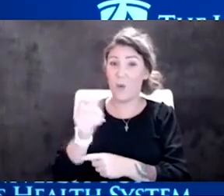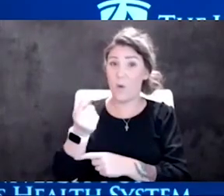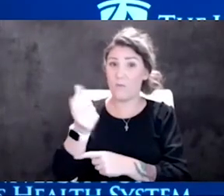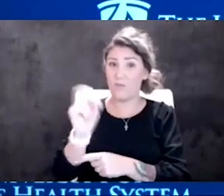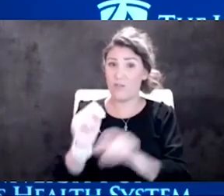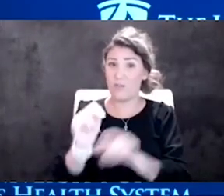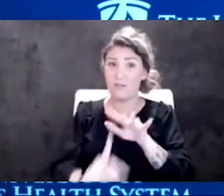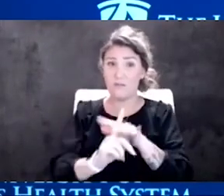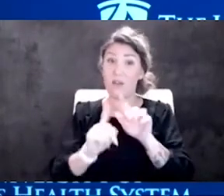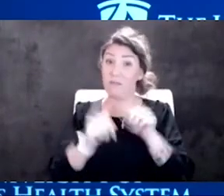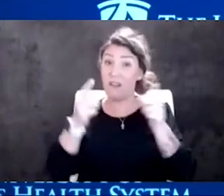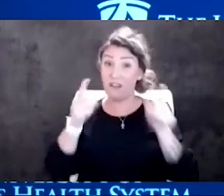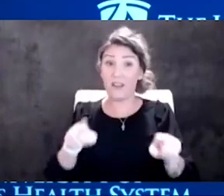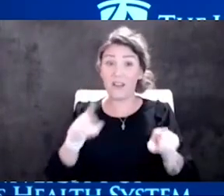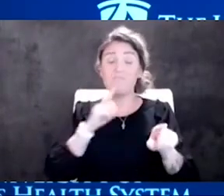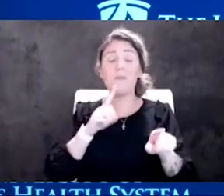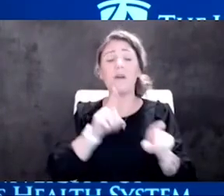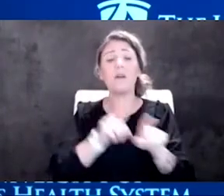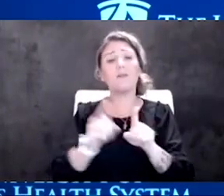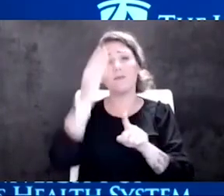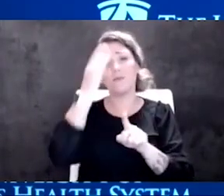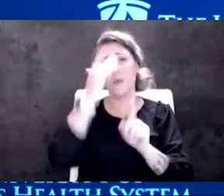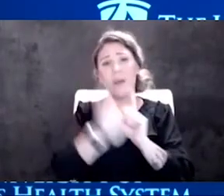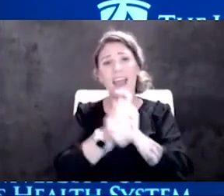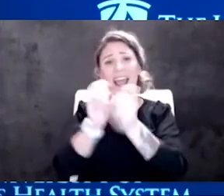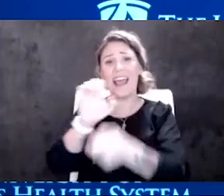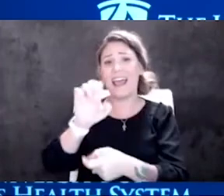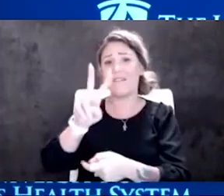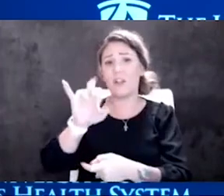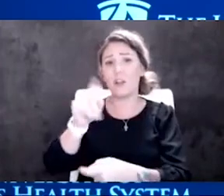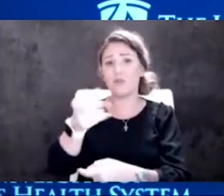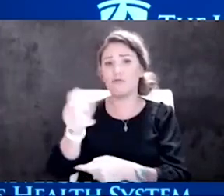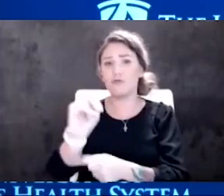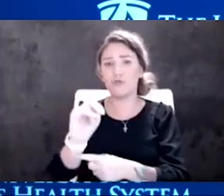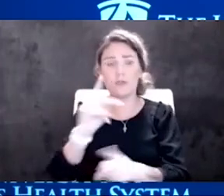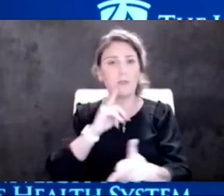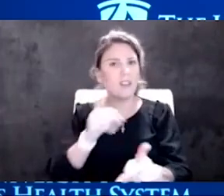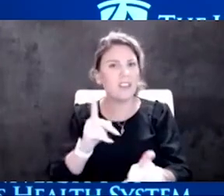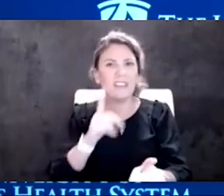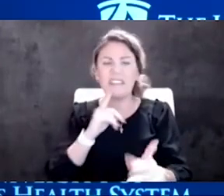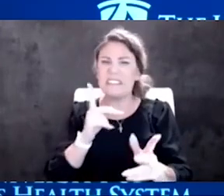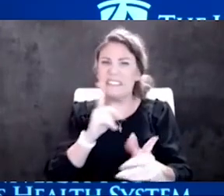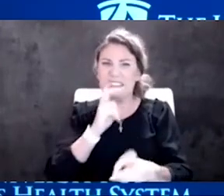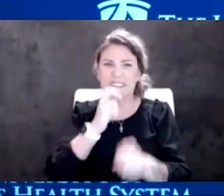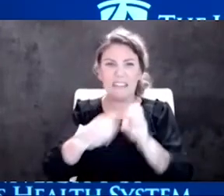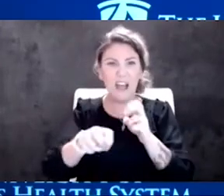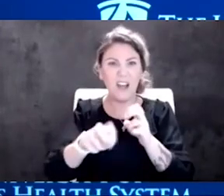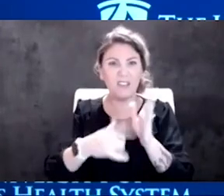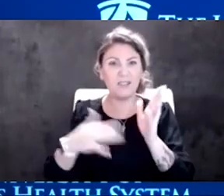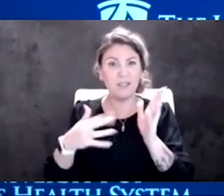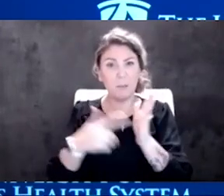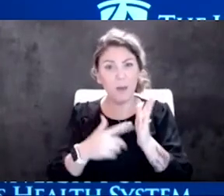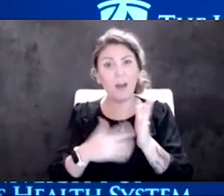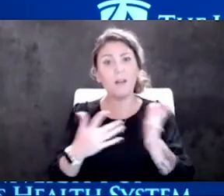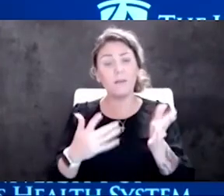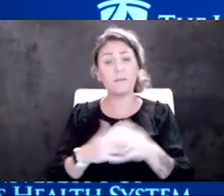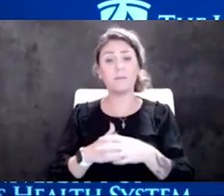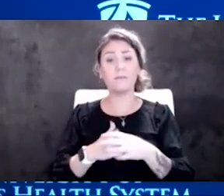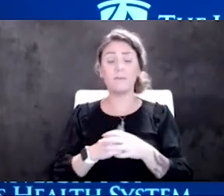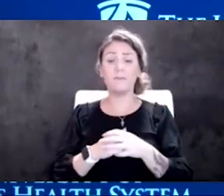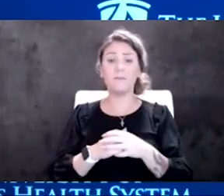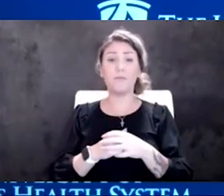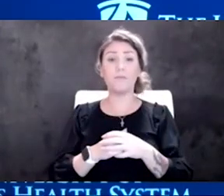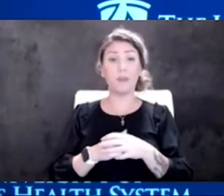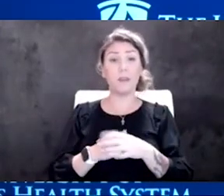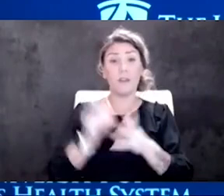about evolution. Evolution is a fickle tie. It's a fickle beast sometimes. And these viruses do